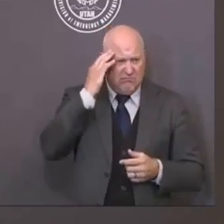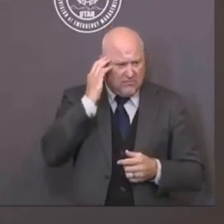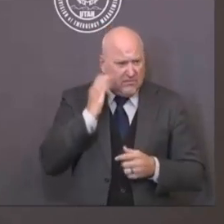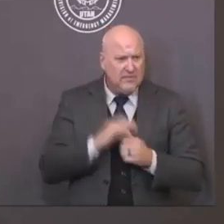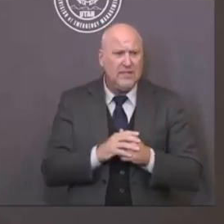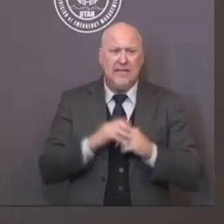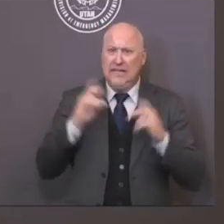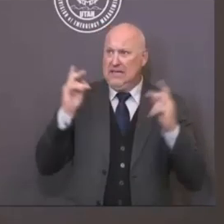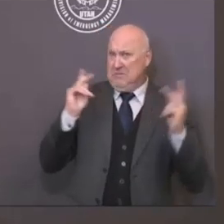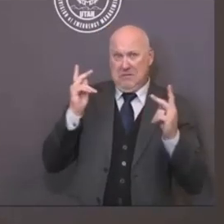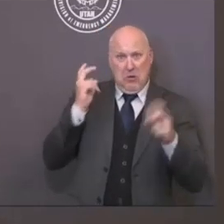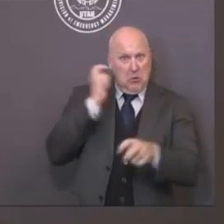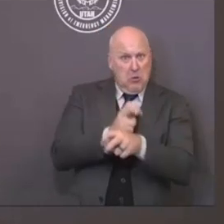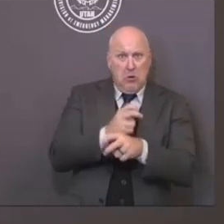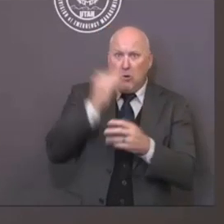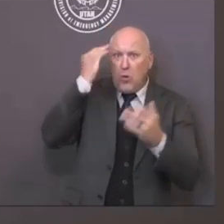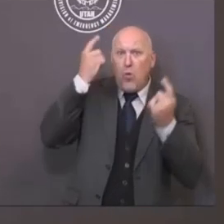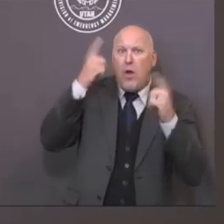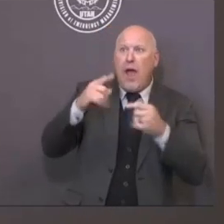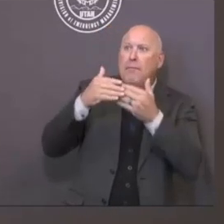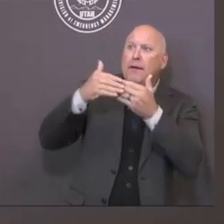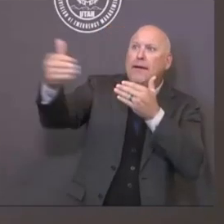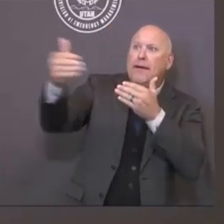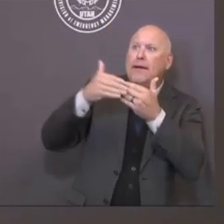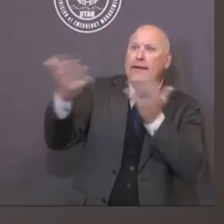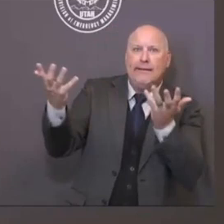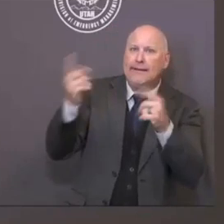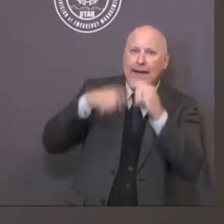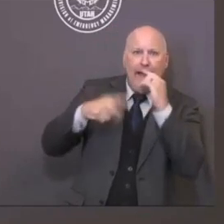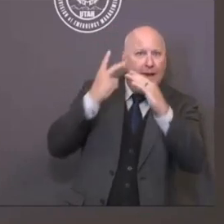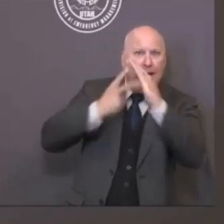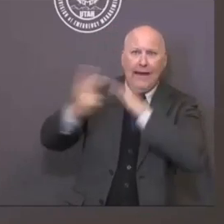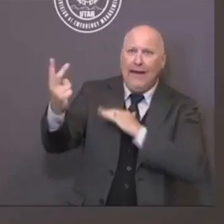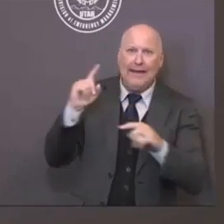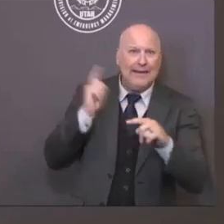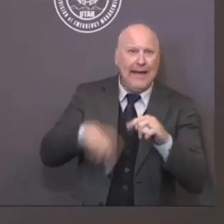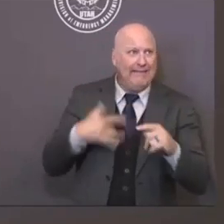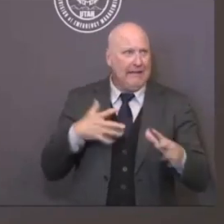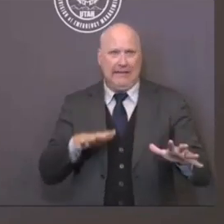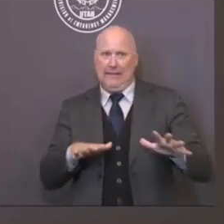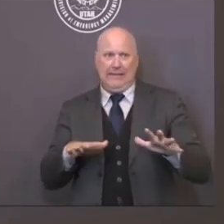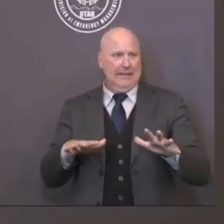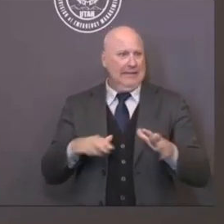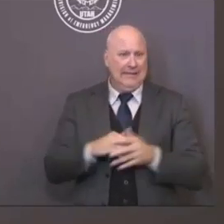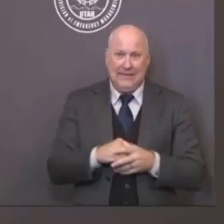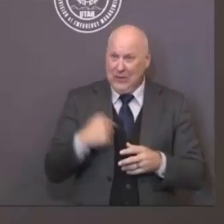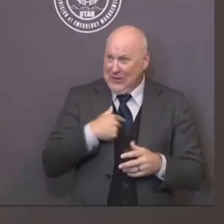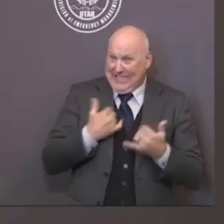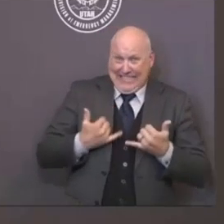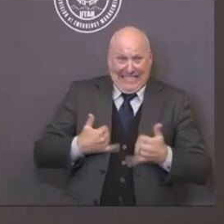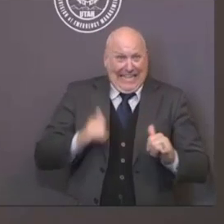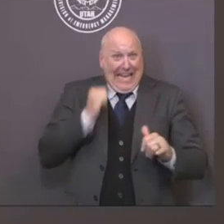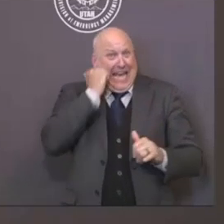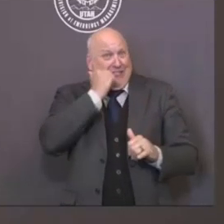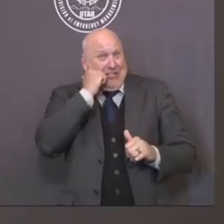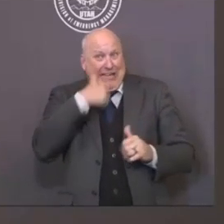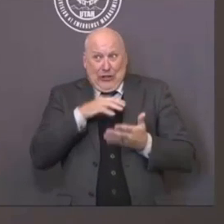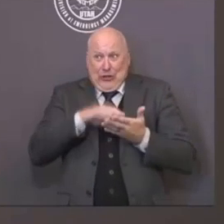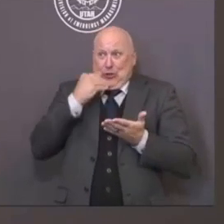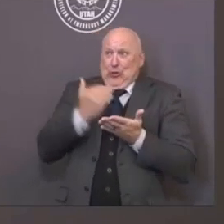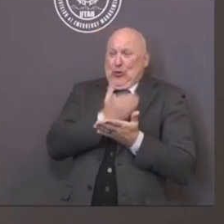We're learning as we go, and we'll continue to learn. But we're at somewhat of a crossroads right now